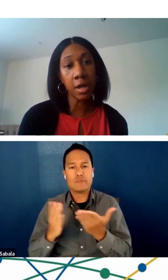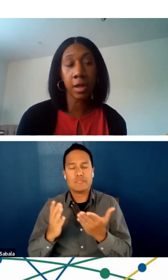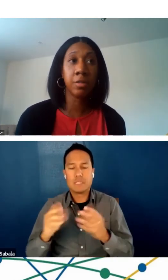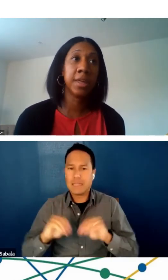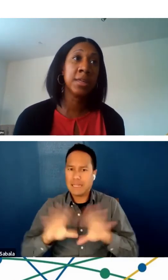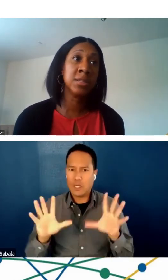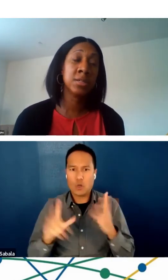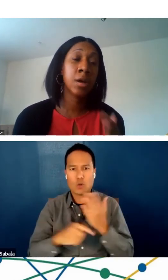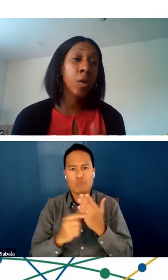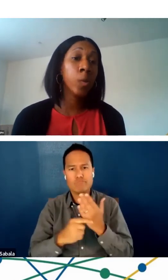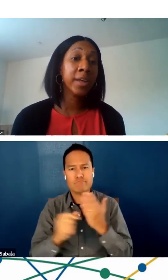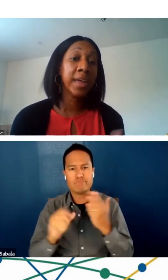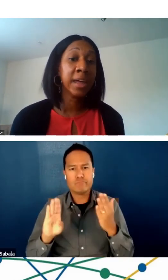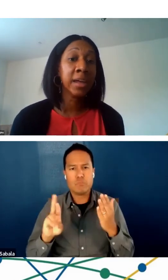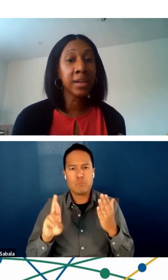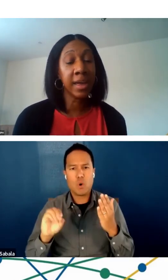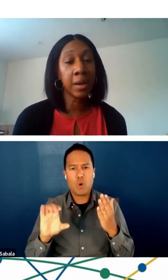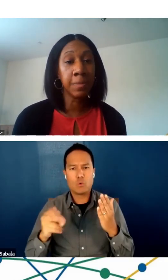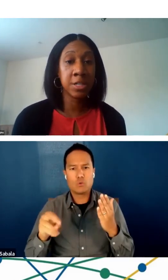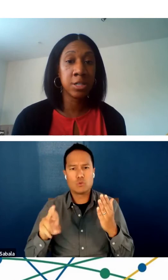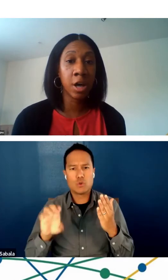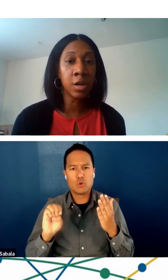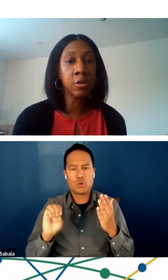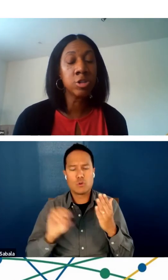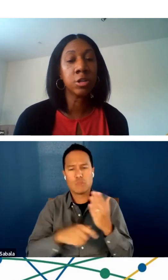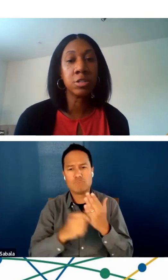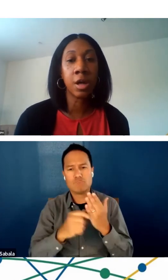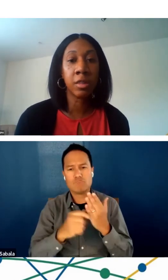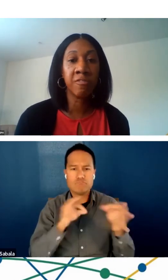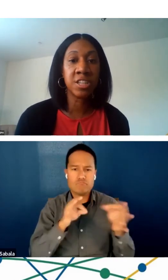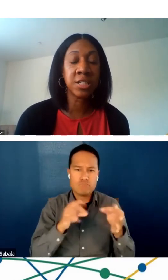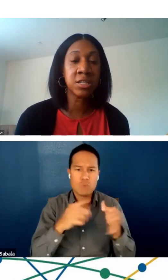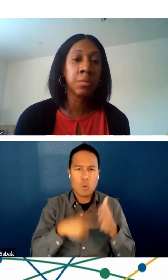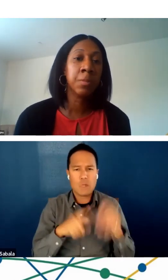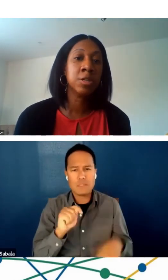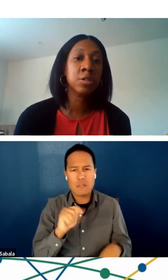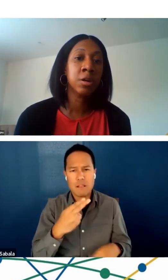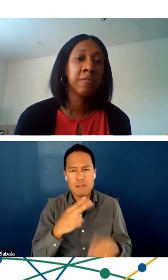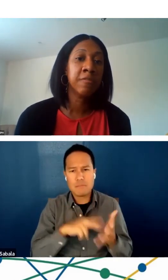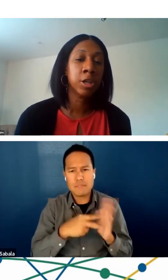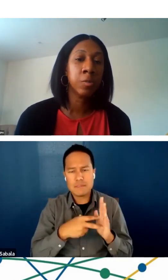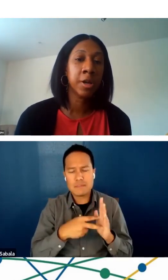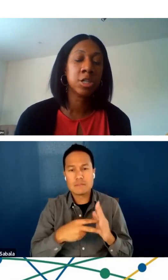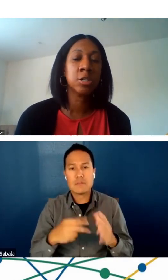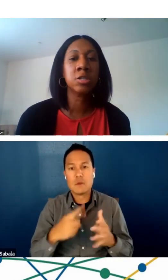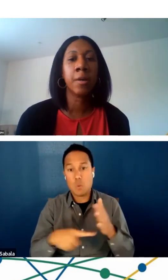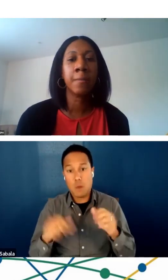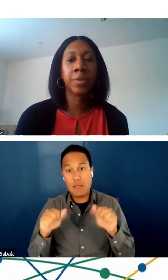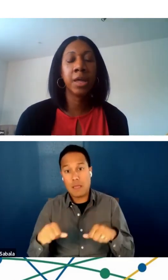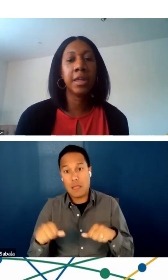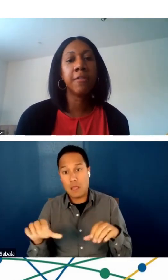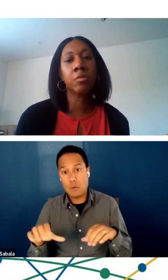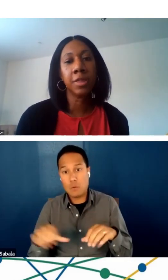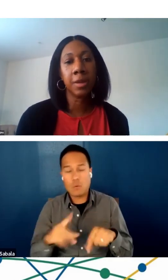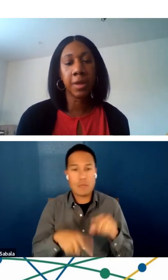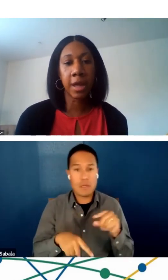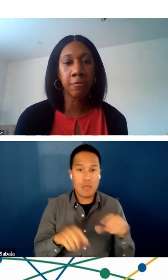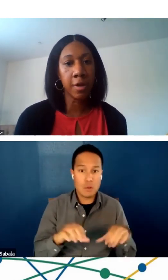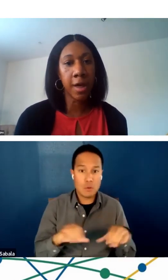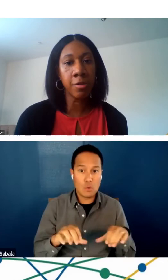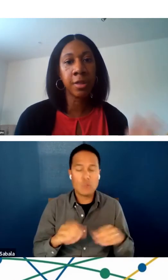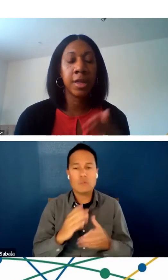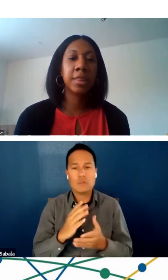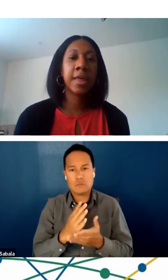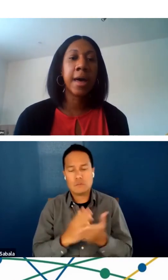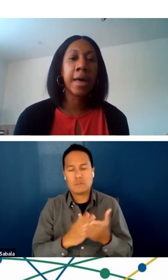about what telehealth is, what can and can't be done during your telehealth visits. There may be certain evaluations they found within